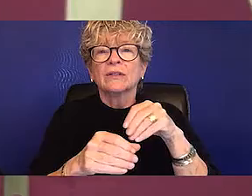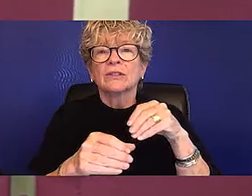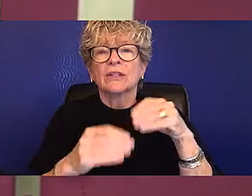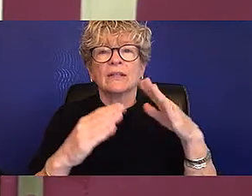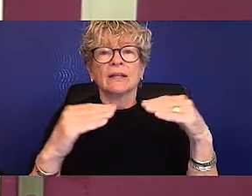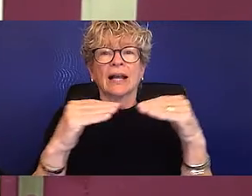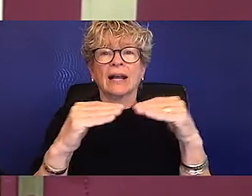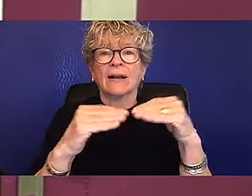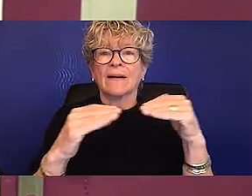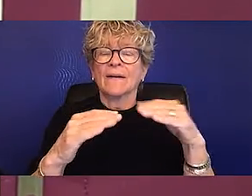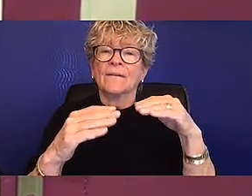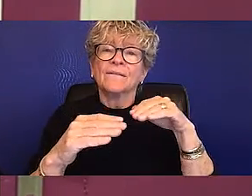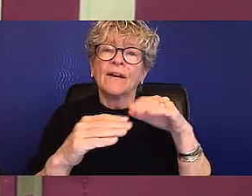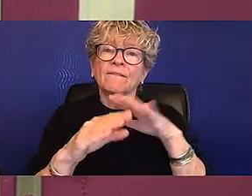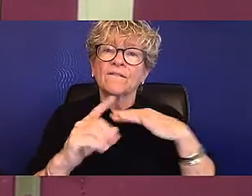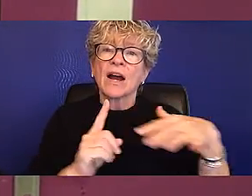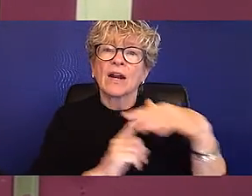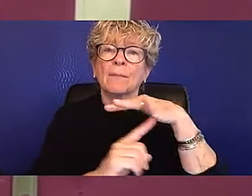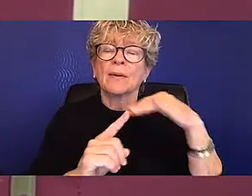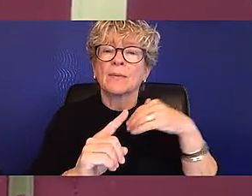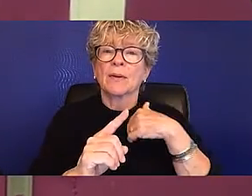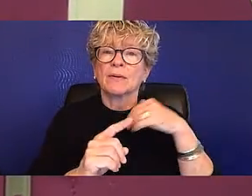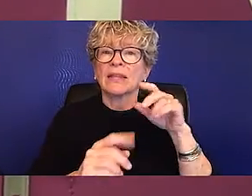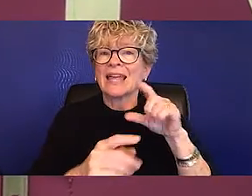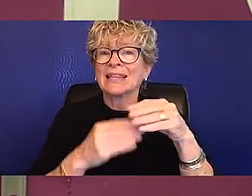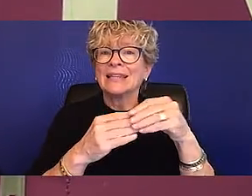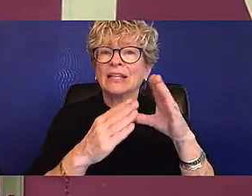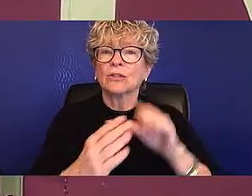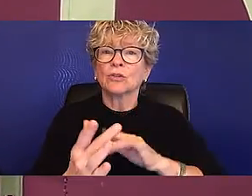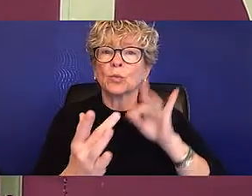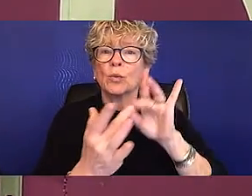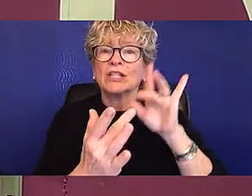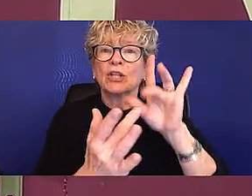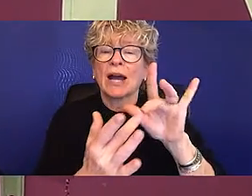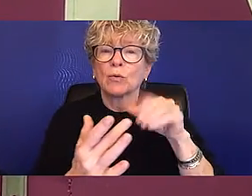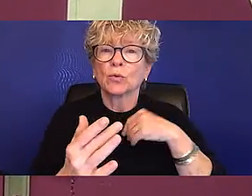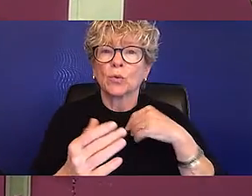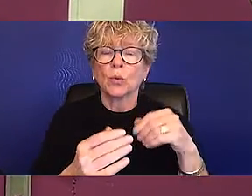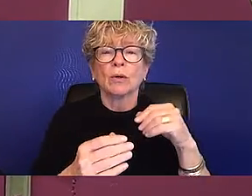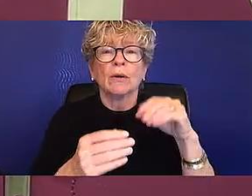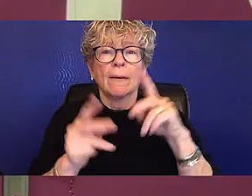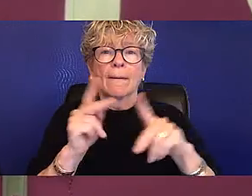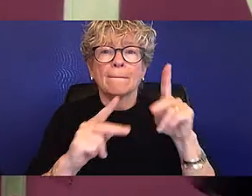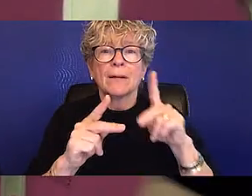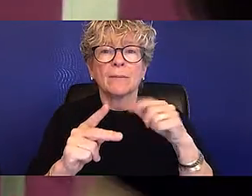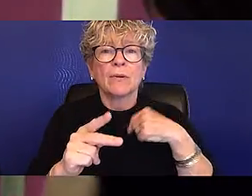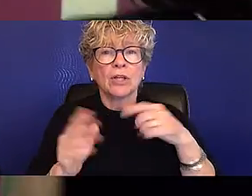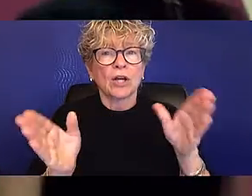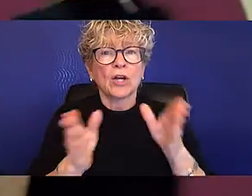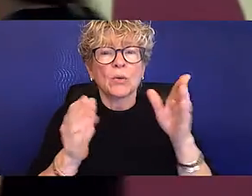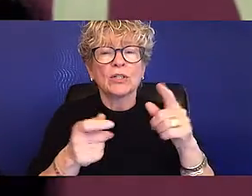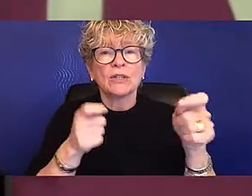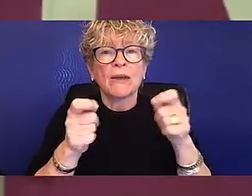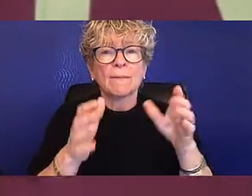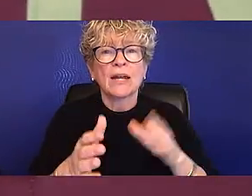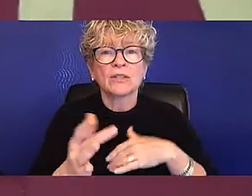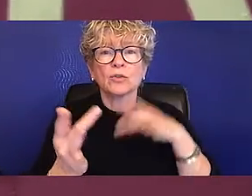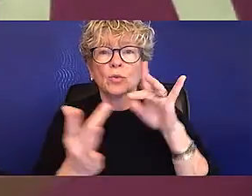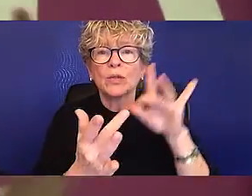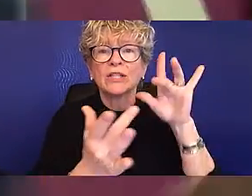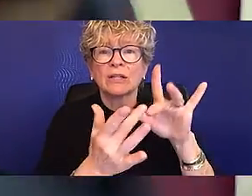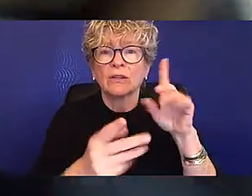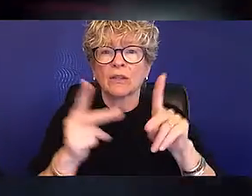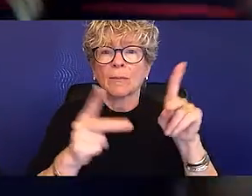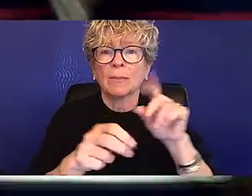work environment is one where leadership reaches out to employees proactively to understand individual needs.